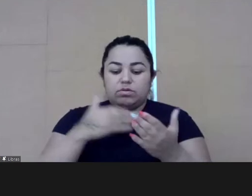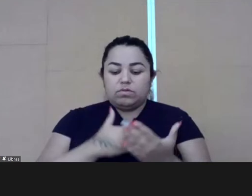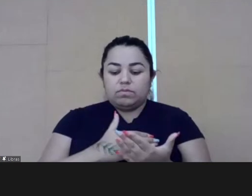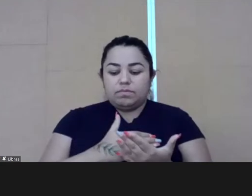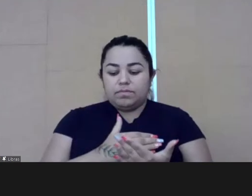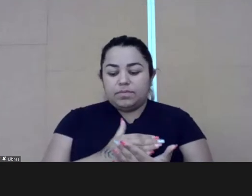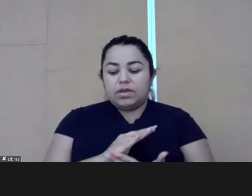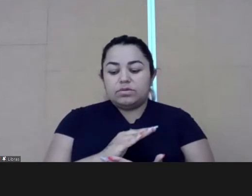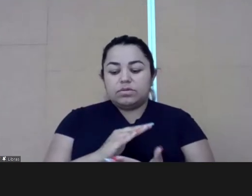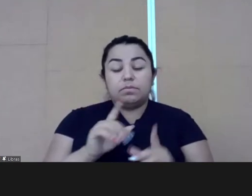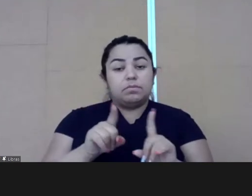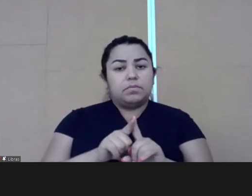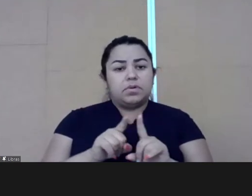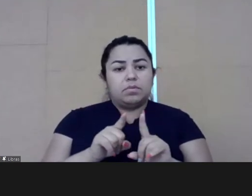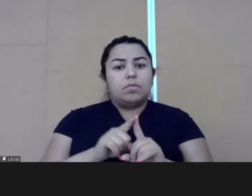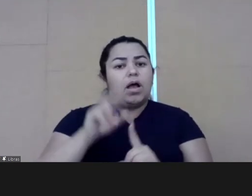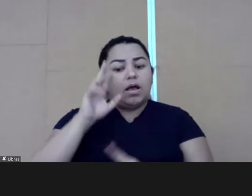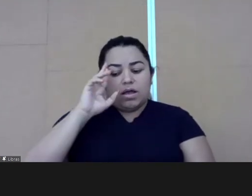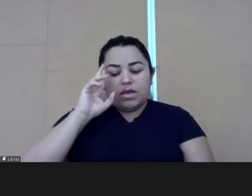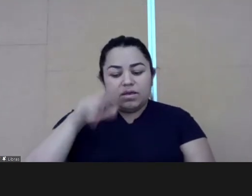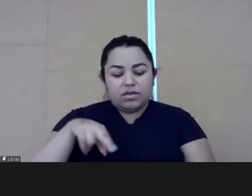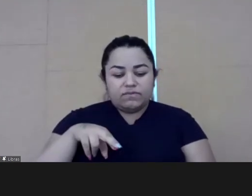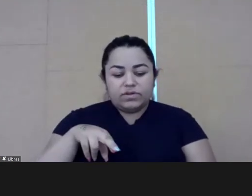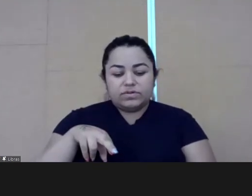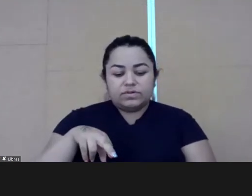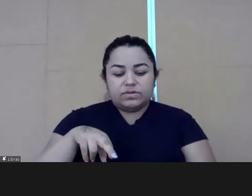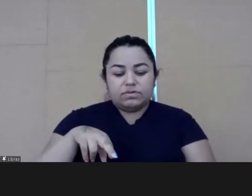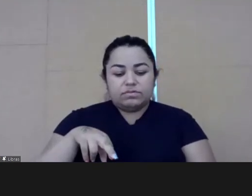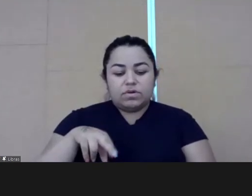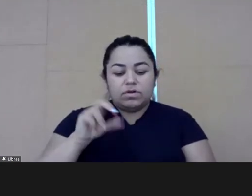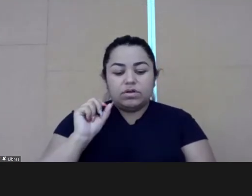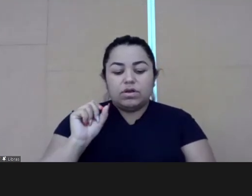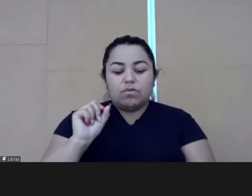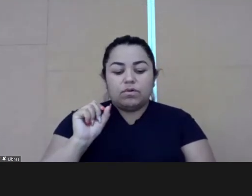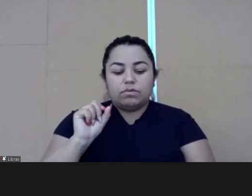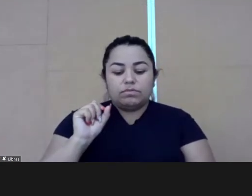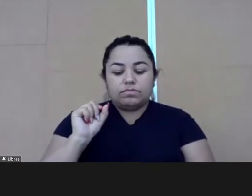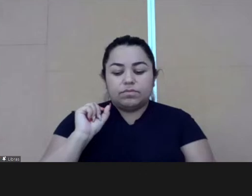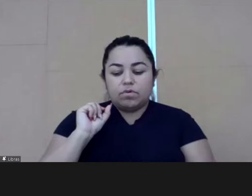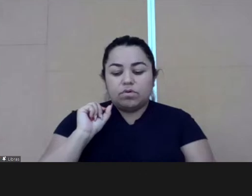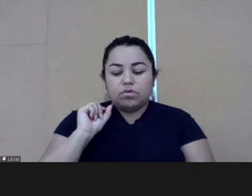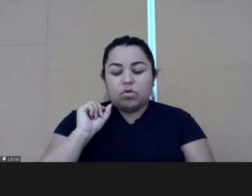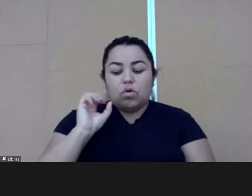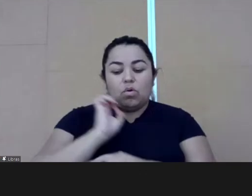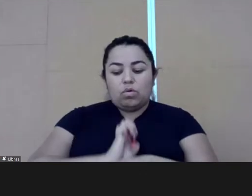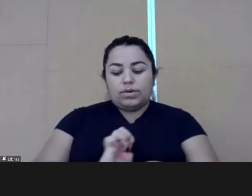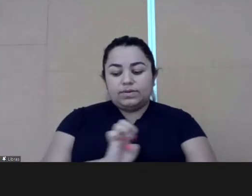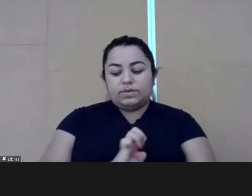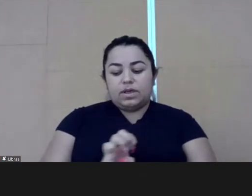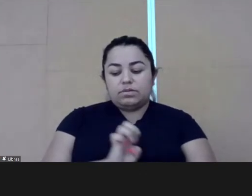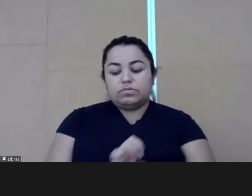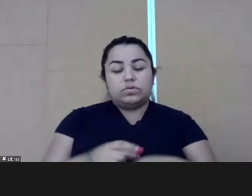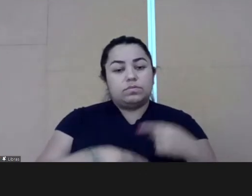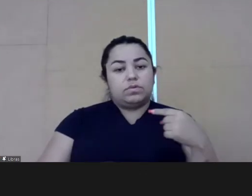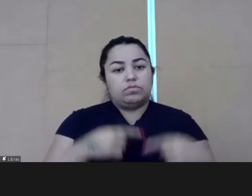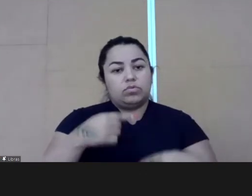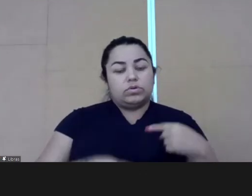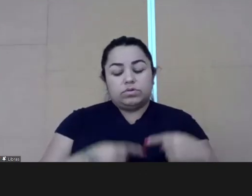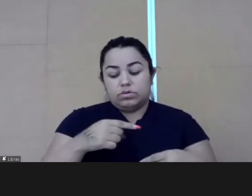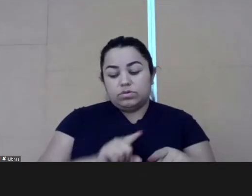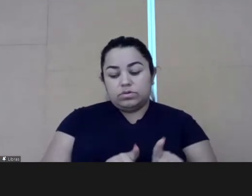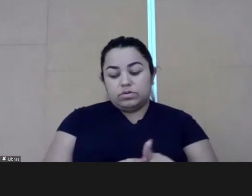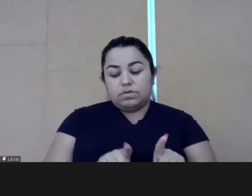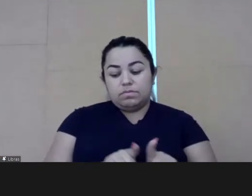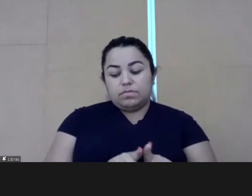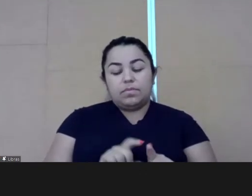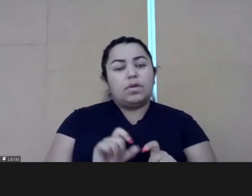I start off in wording and proposing a reflection. The state and the public